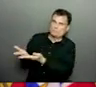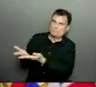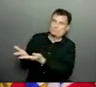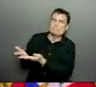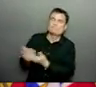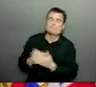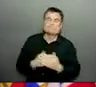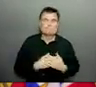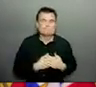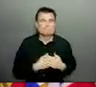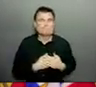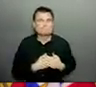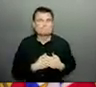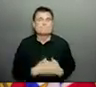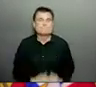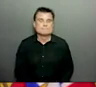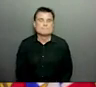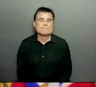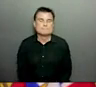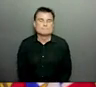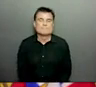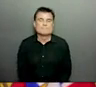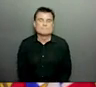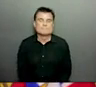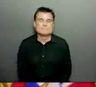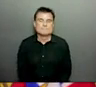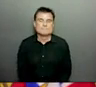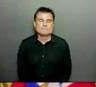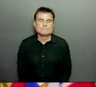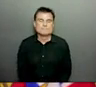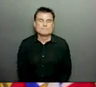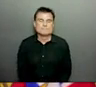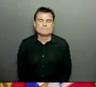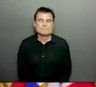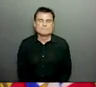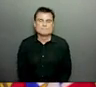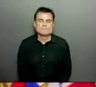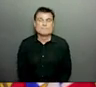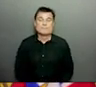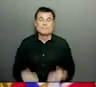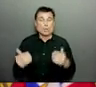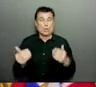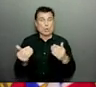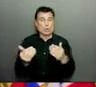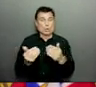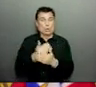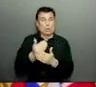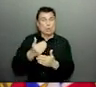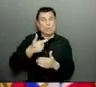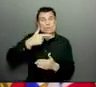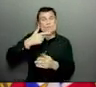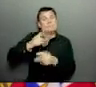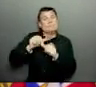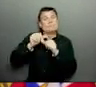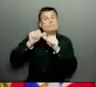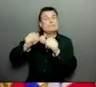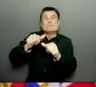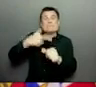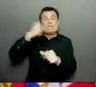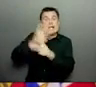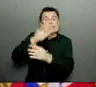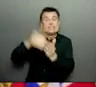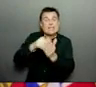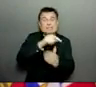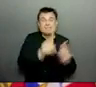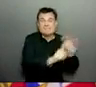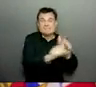We have five new health care outbreaks at Fleetwood Villa, Nicola Lodge, the Mayfair Seniors Living, the